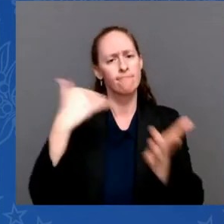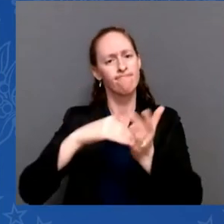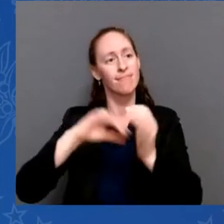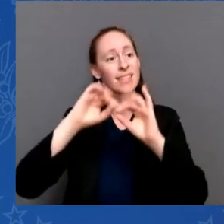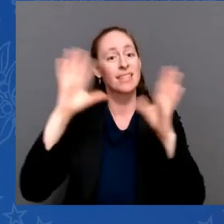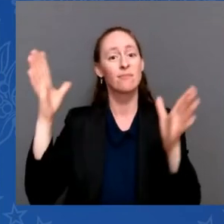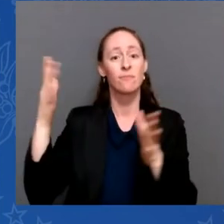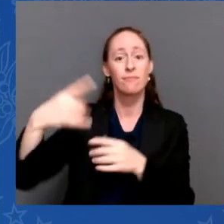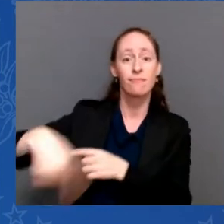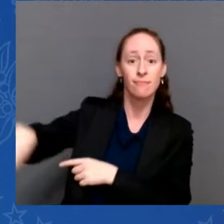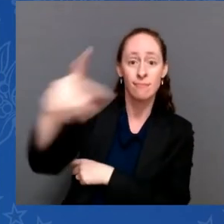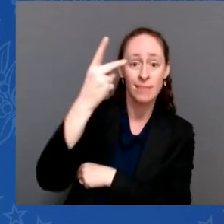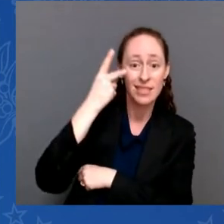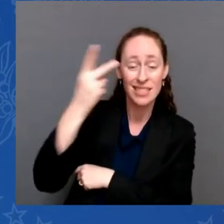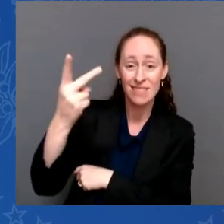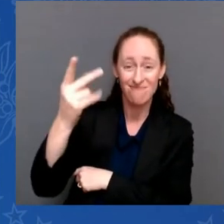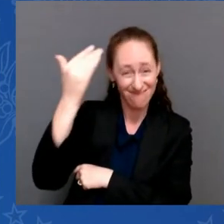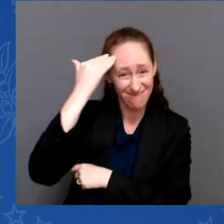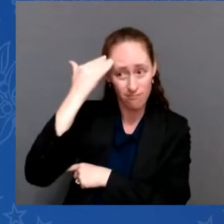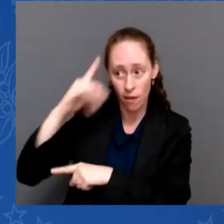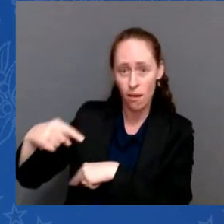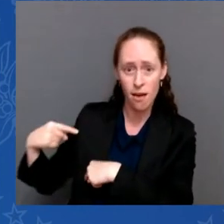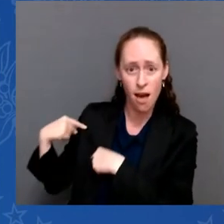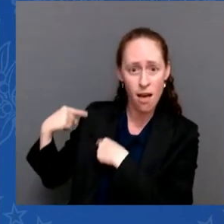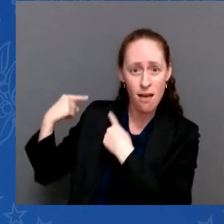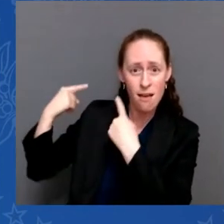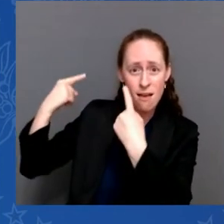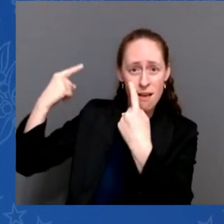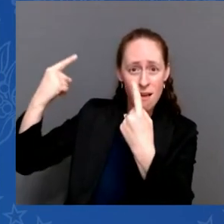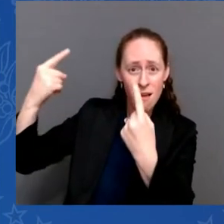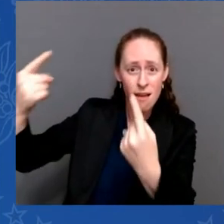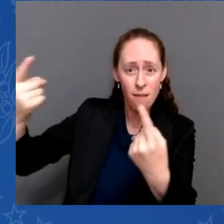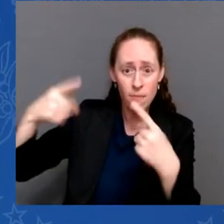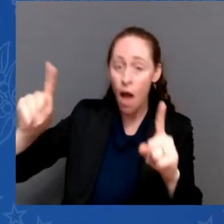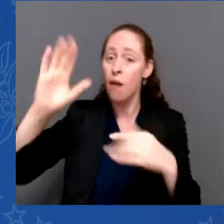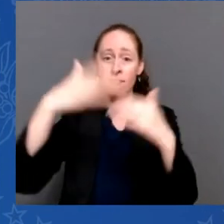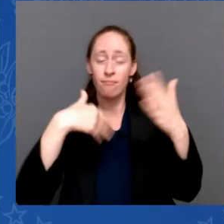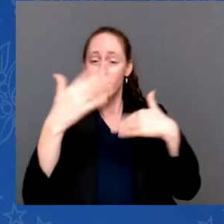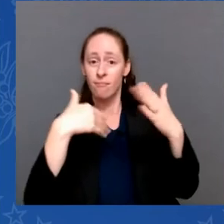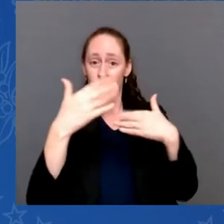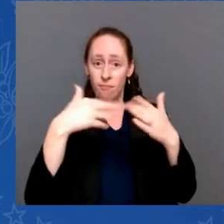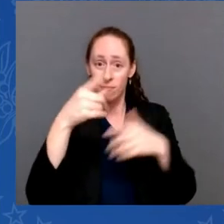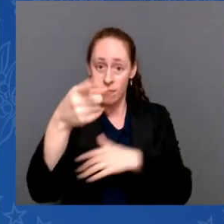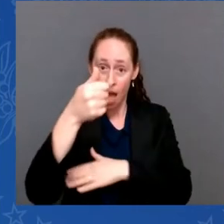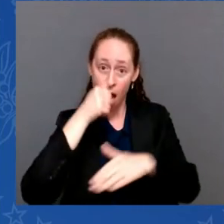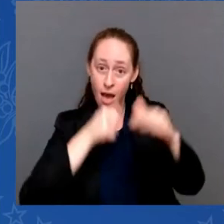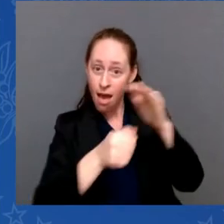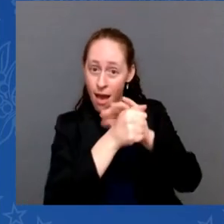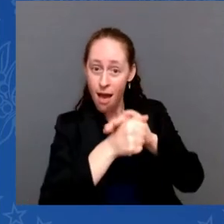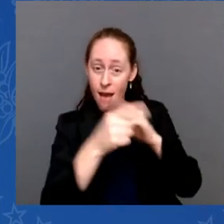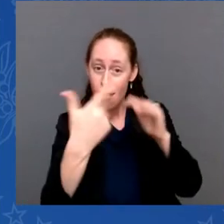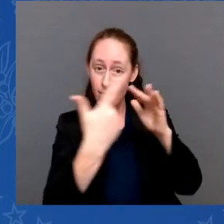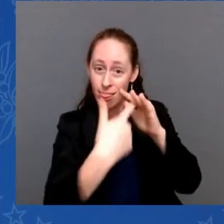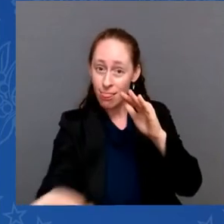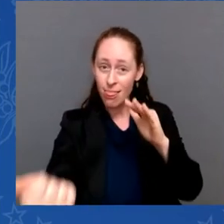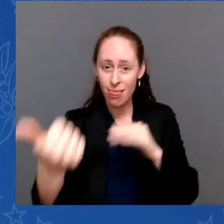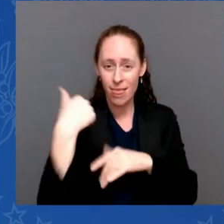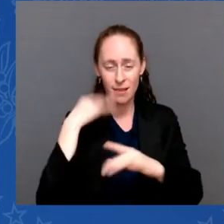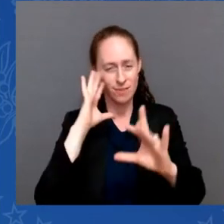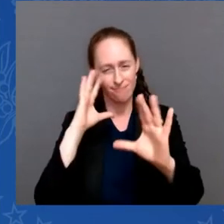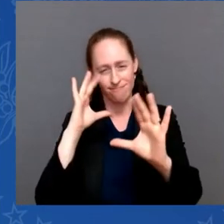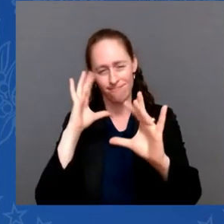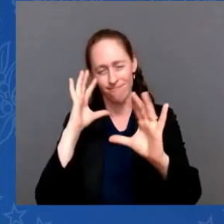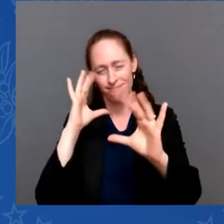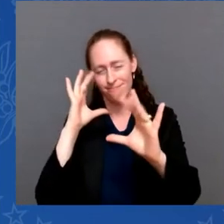no matter where you hide, if you are a threat to our people, the United States will find you and take you out.